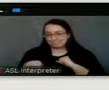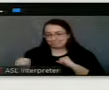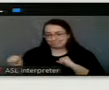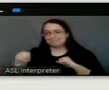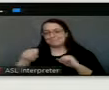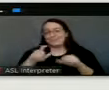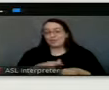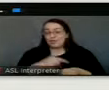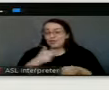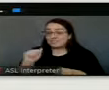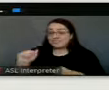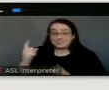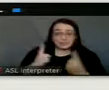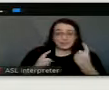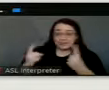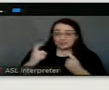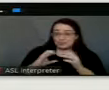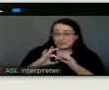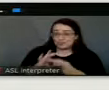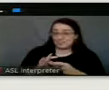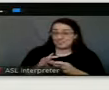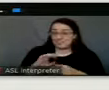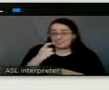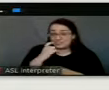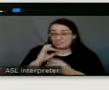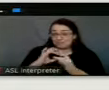any questions that any of guys have regarding it?